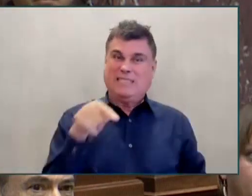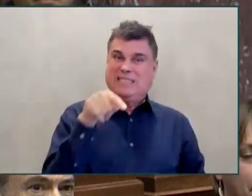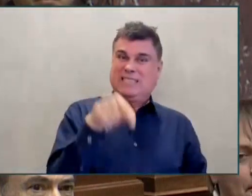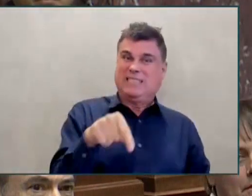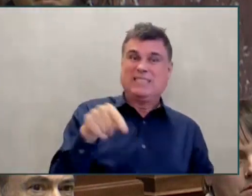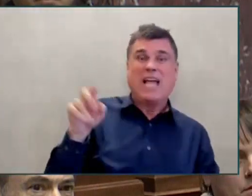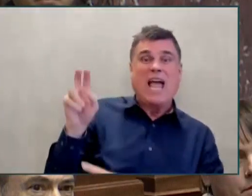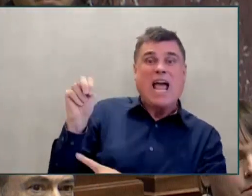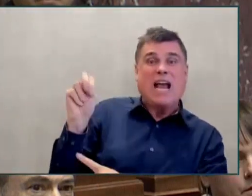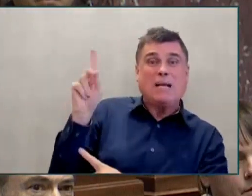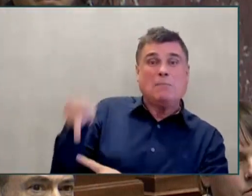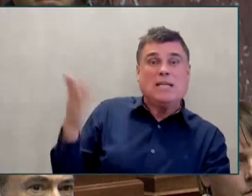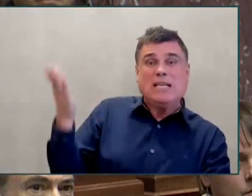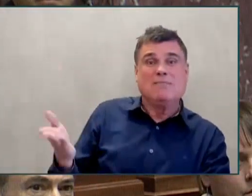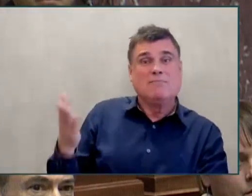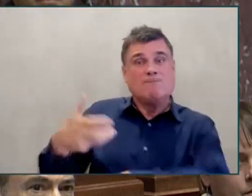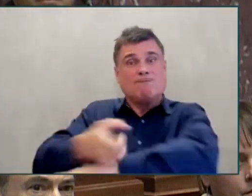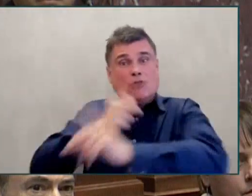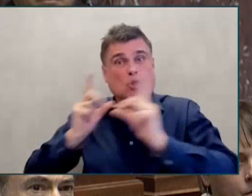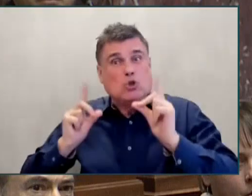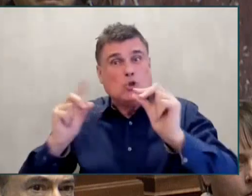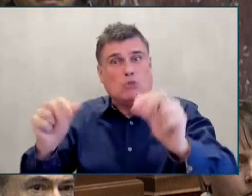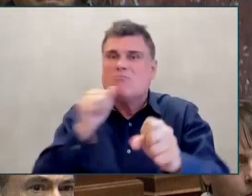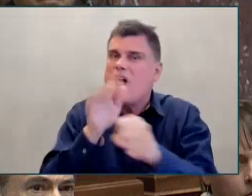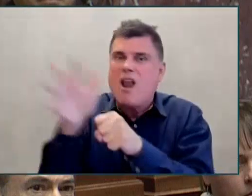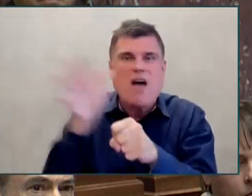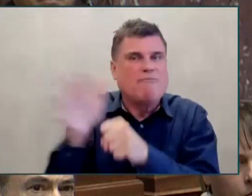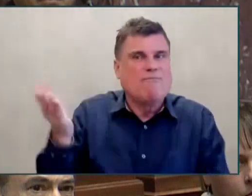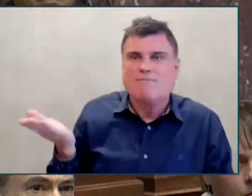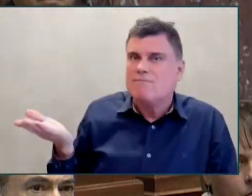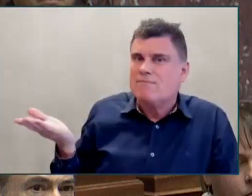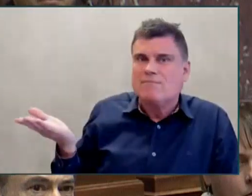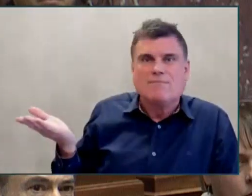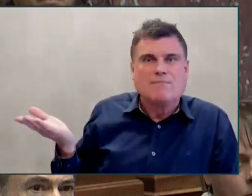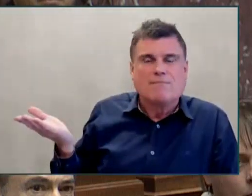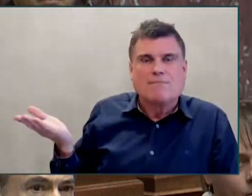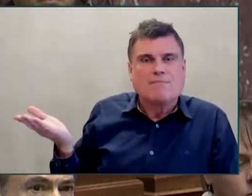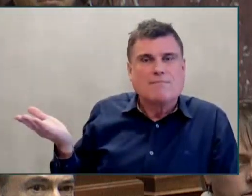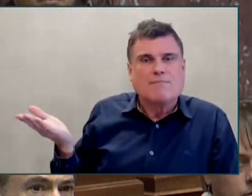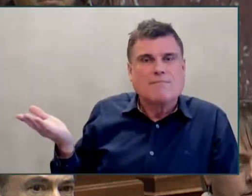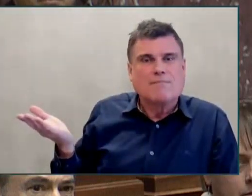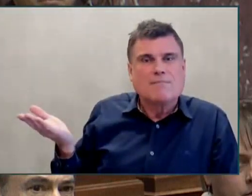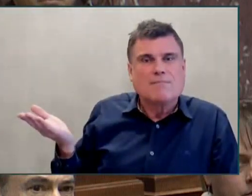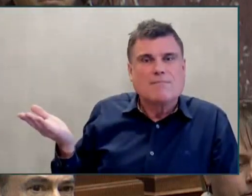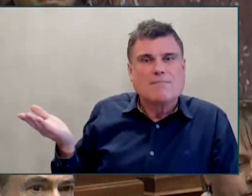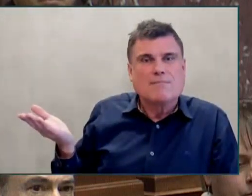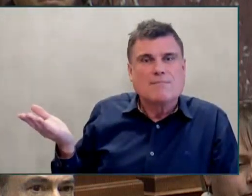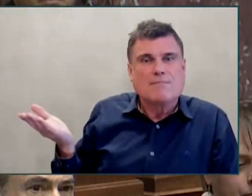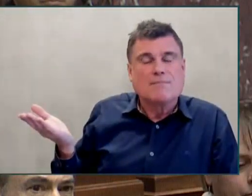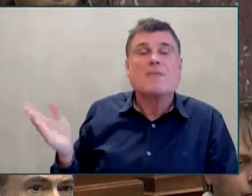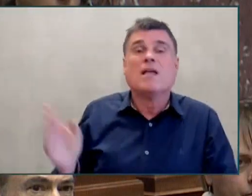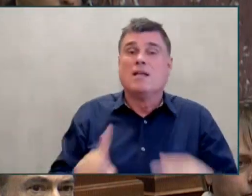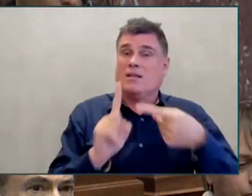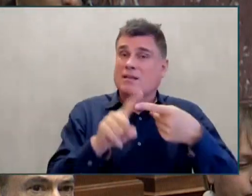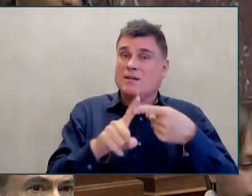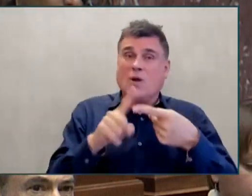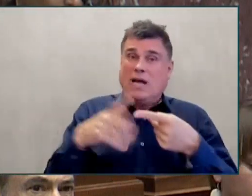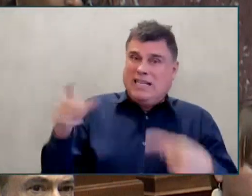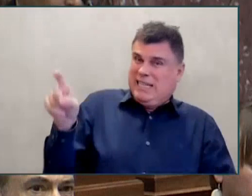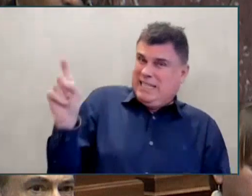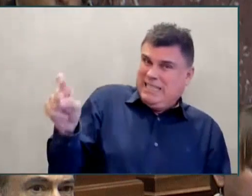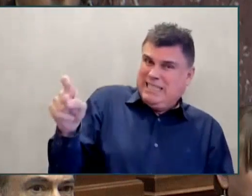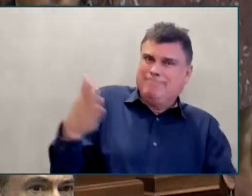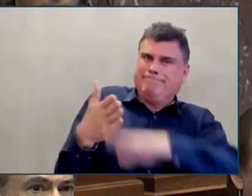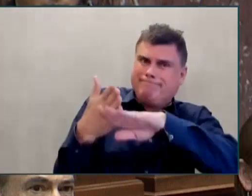Rapidly scale up flexible, evidence-based, low-barrier, comprehensive continuum of care. Leverage and strengthen existing mechanisms